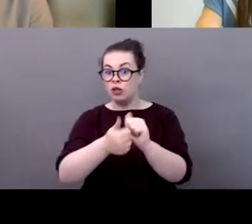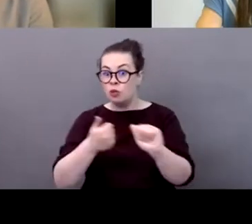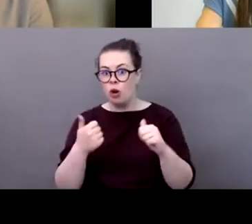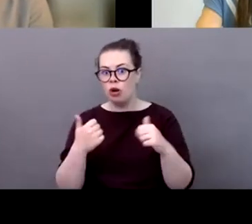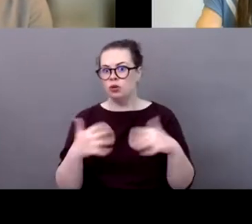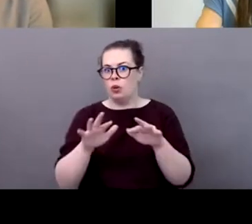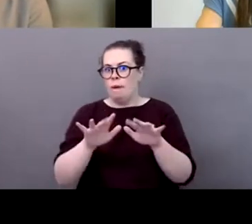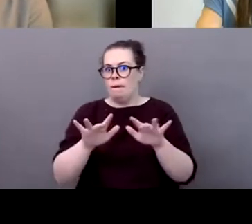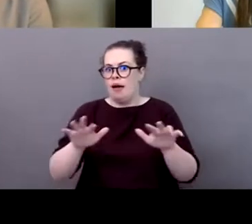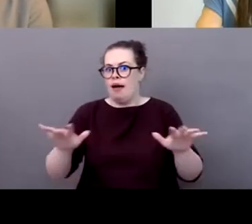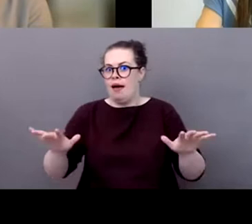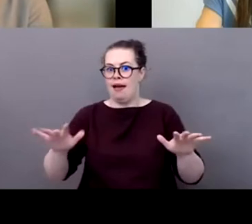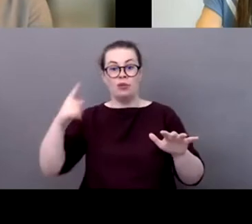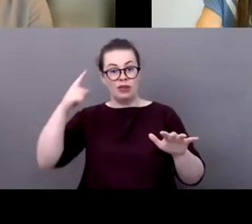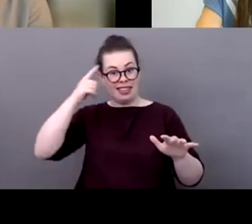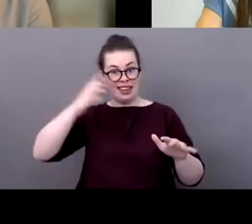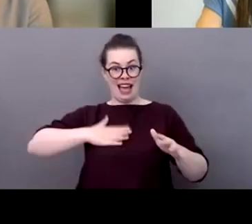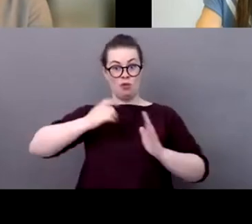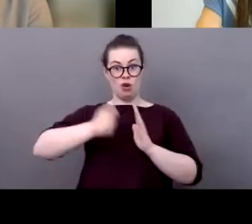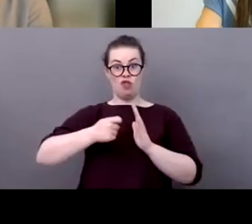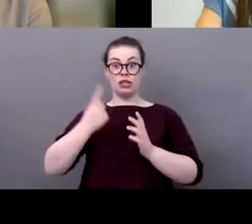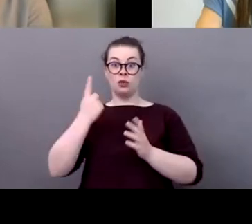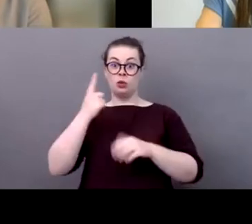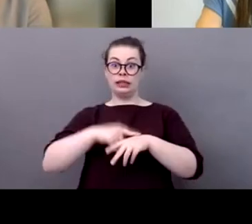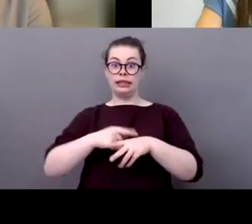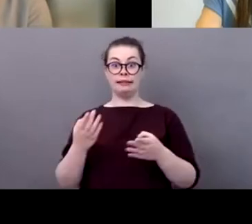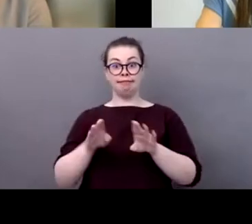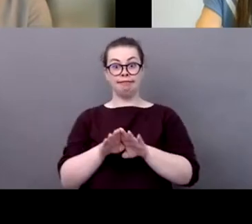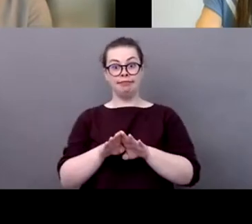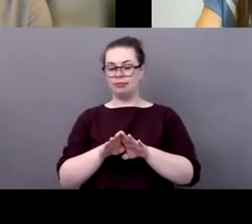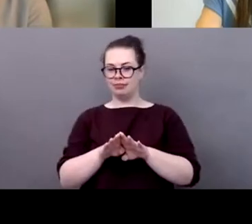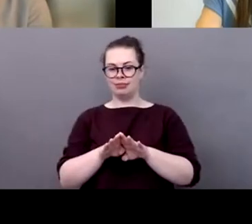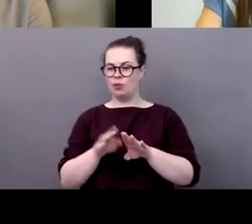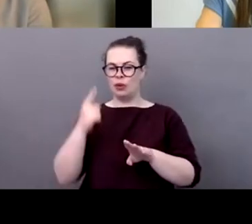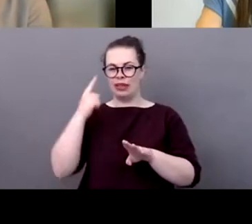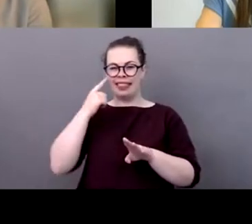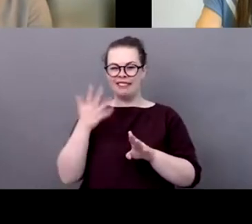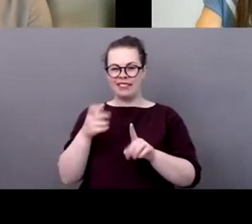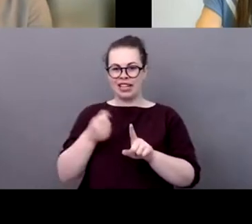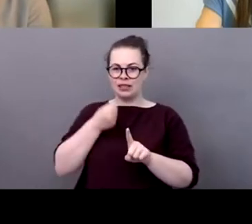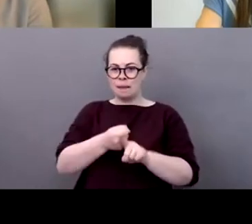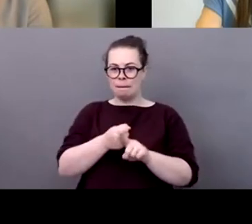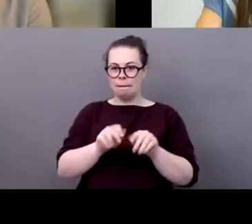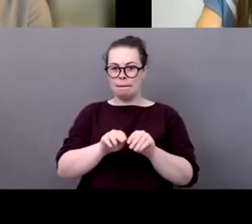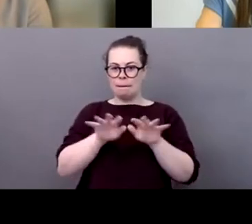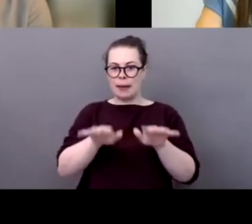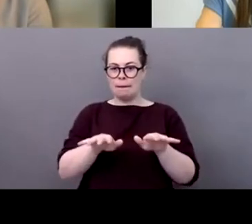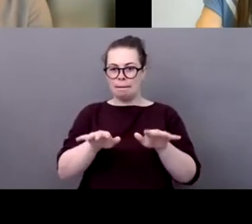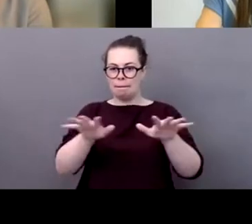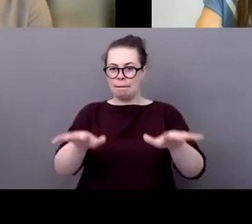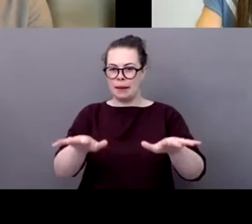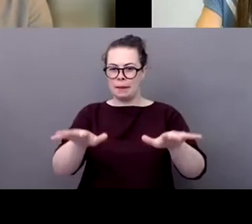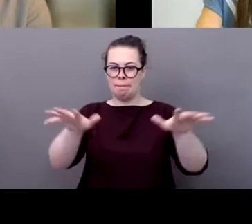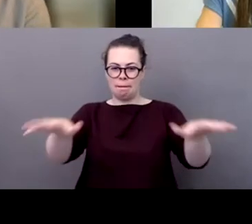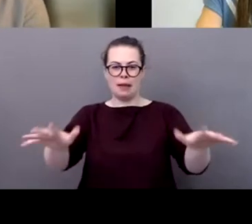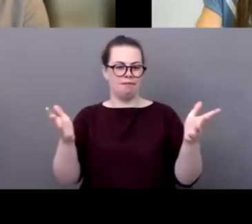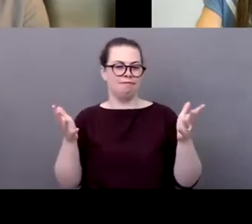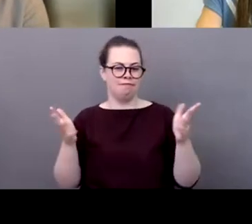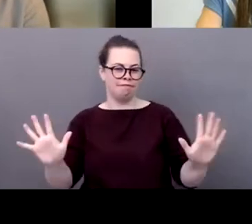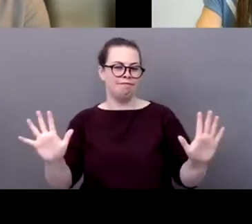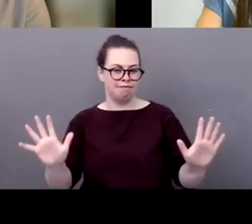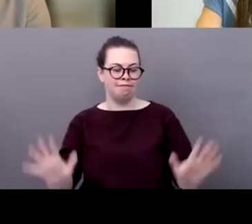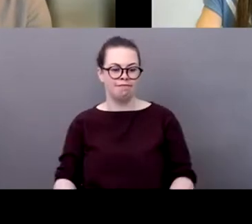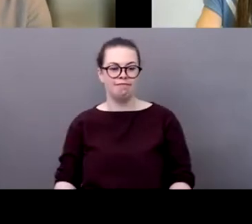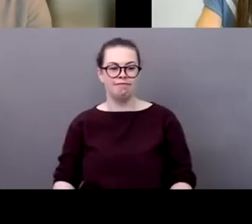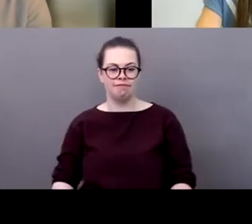key legacies of uh of the project but uh um it provided an exit route for uh different organizations and